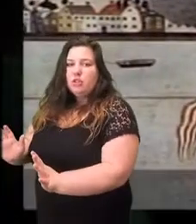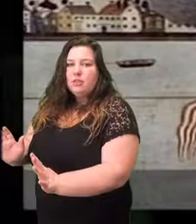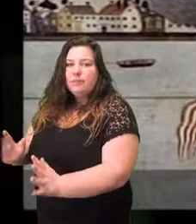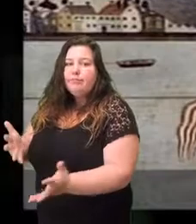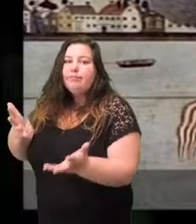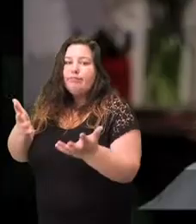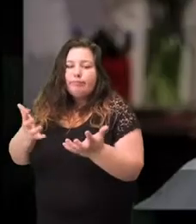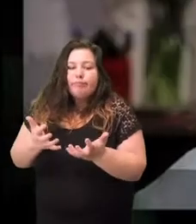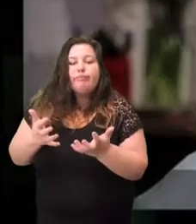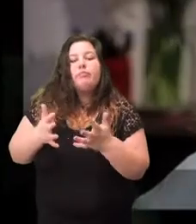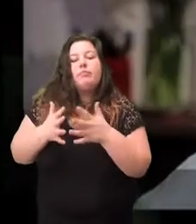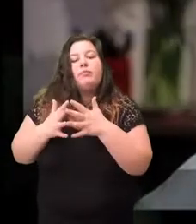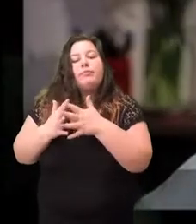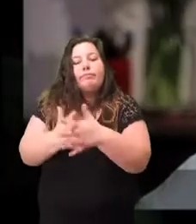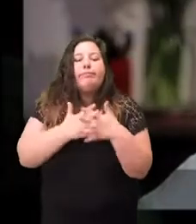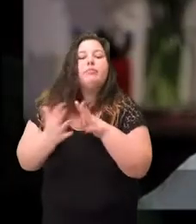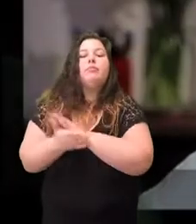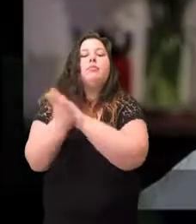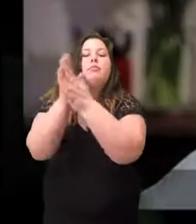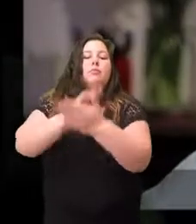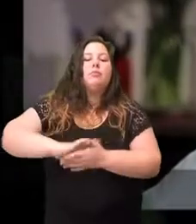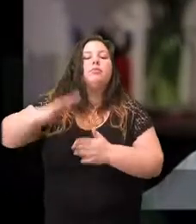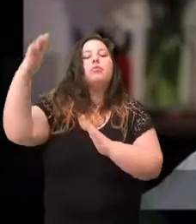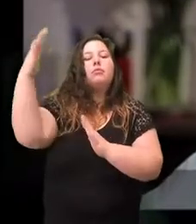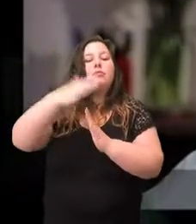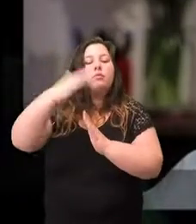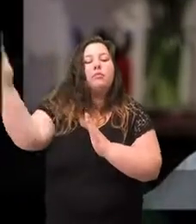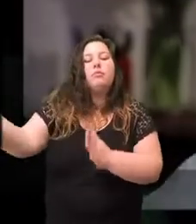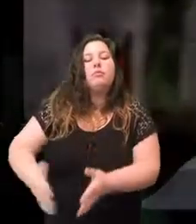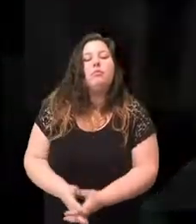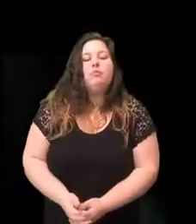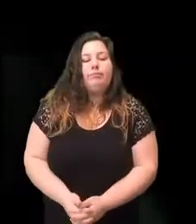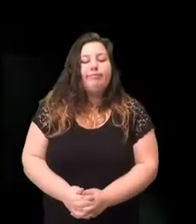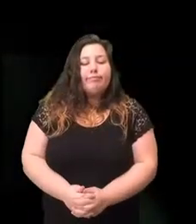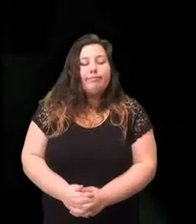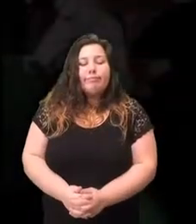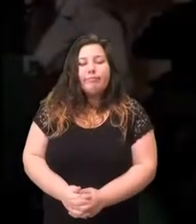interest in making America all that it could be